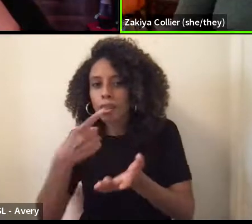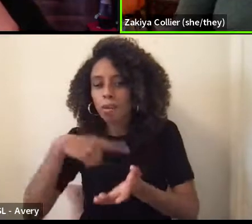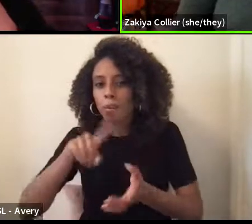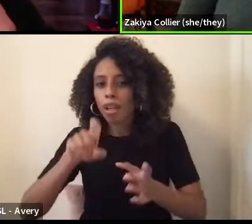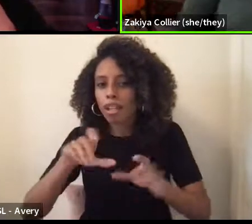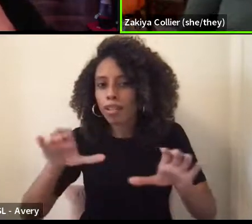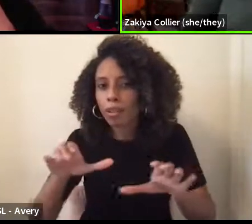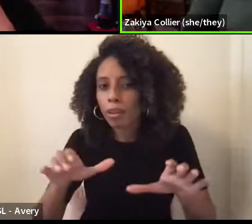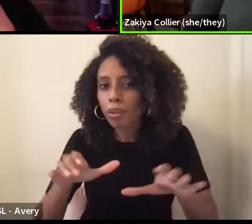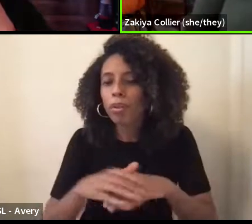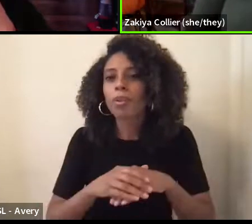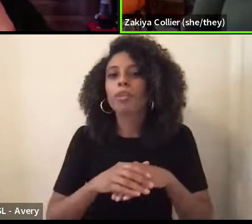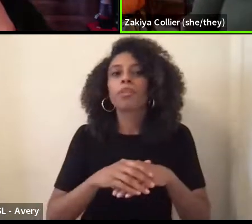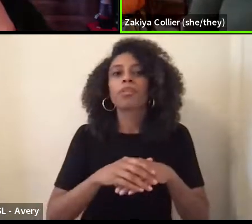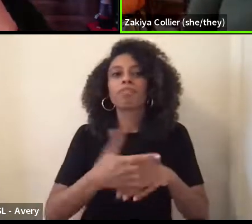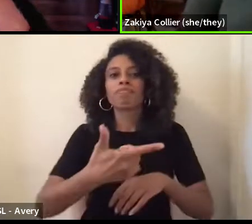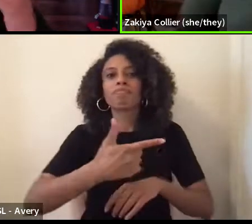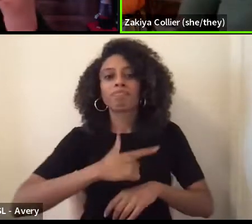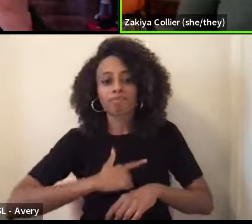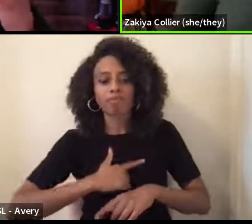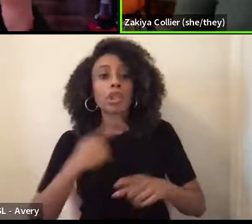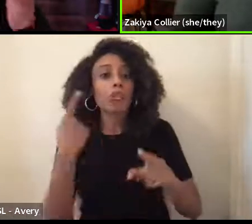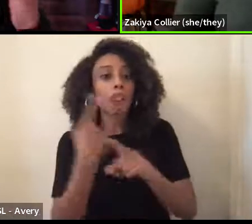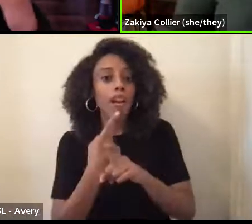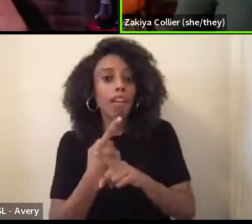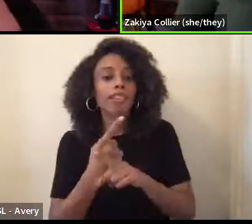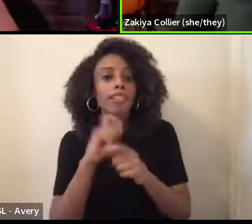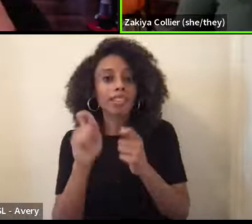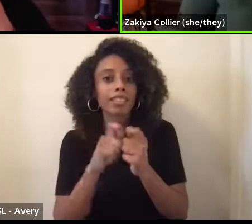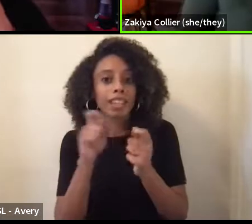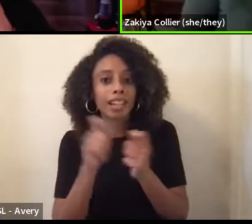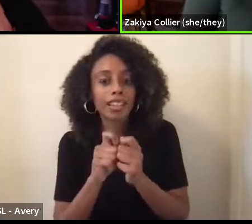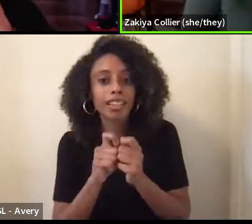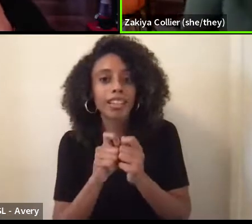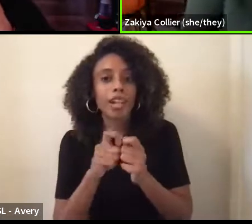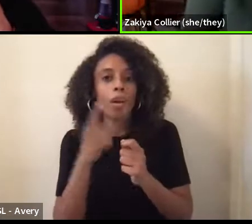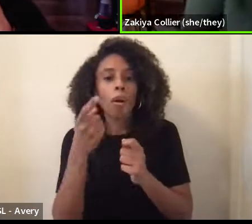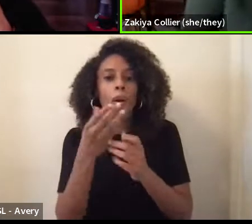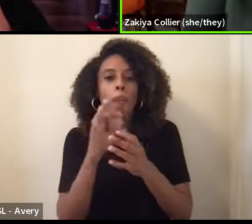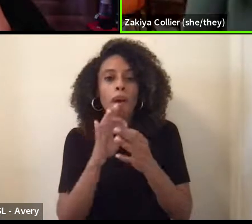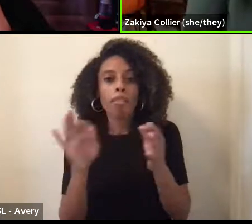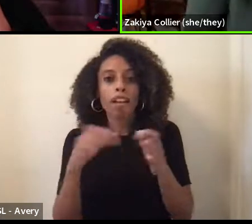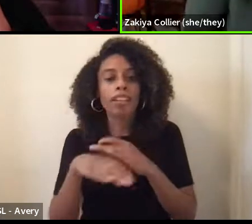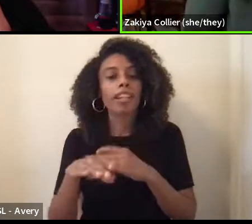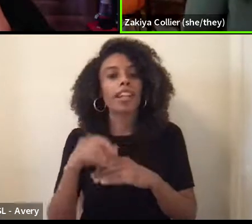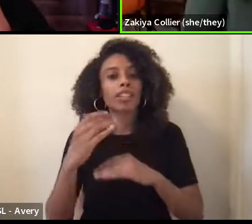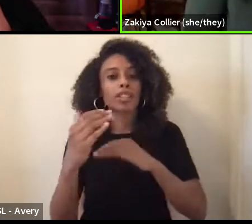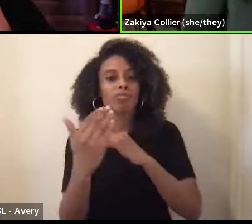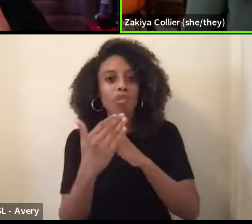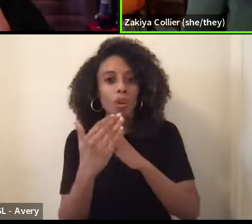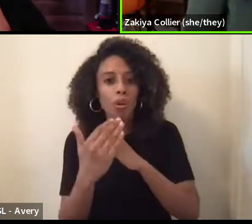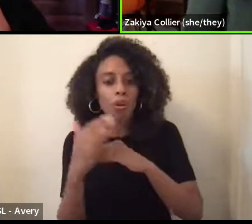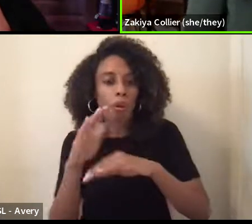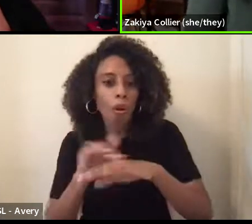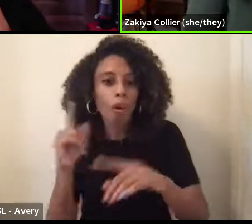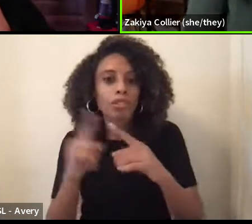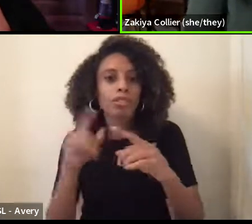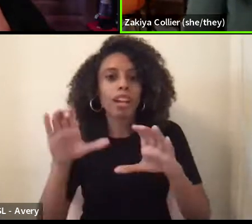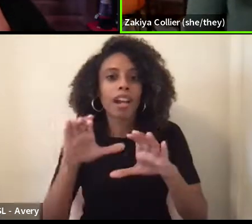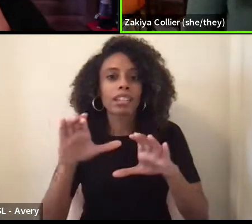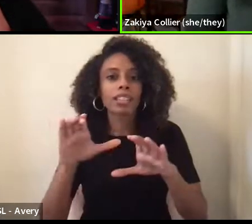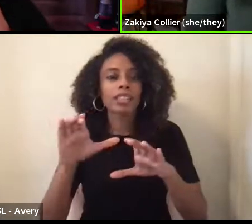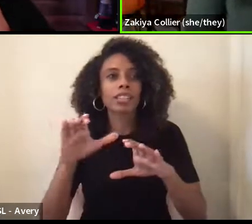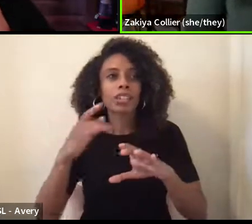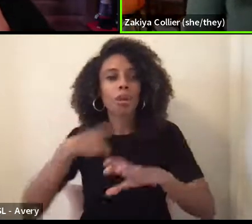Right, exactly. And, you know, uh, you know, one line in the call to action is sort of like that. We know there's like a